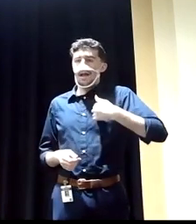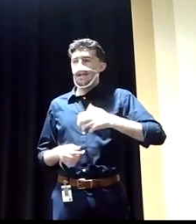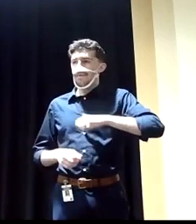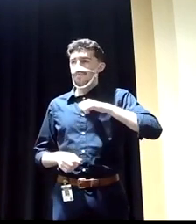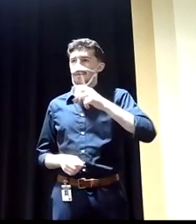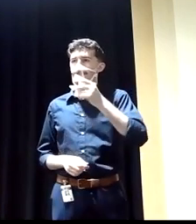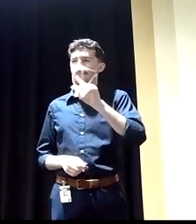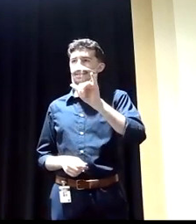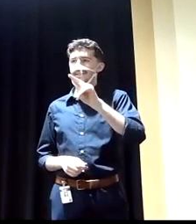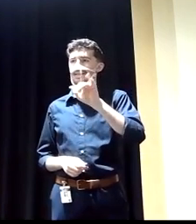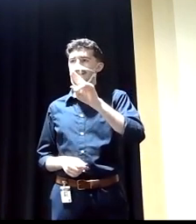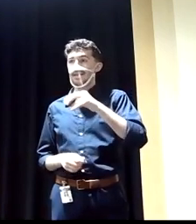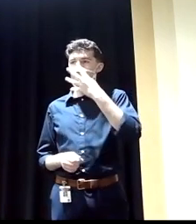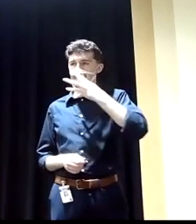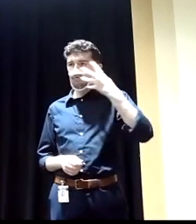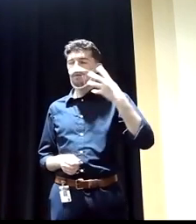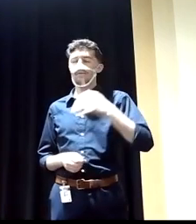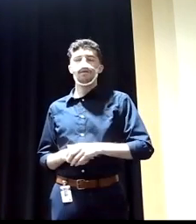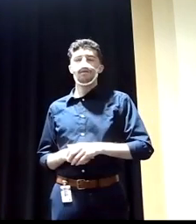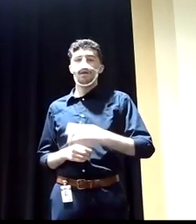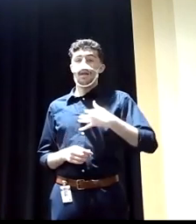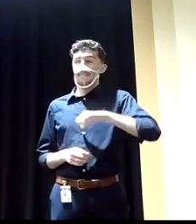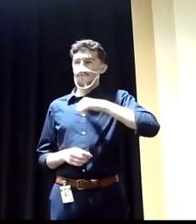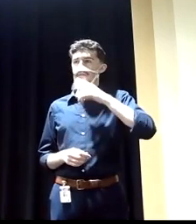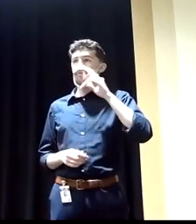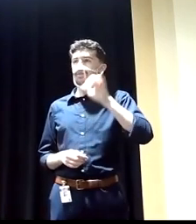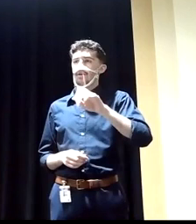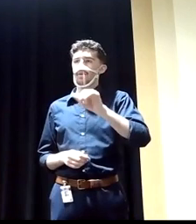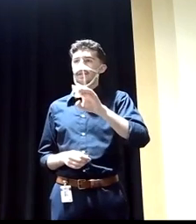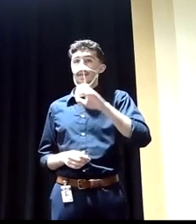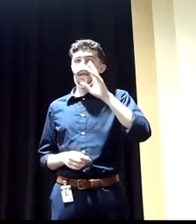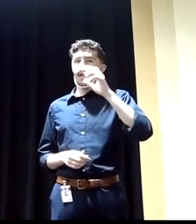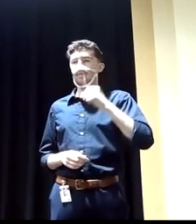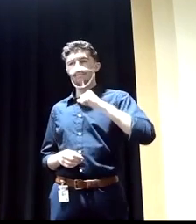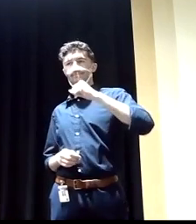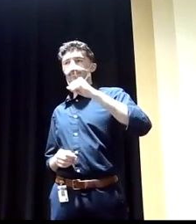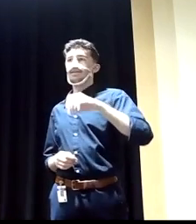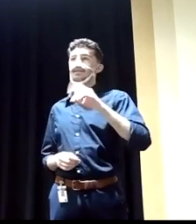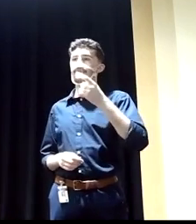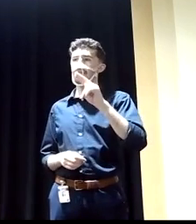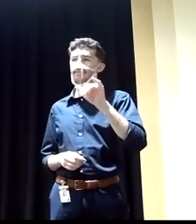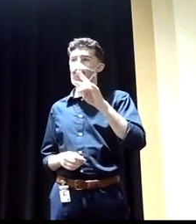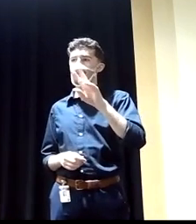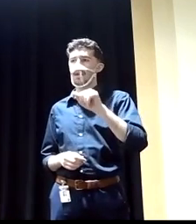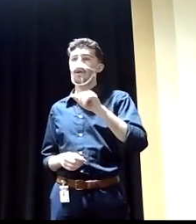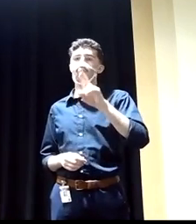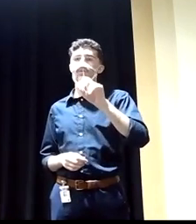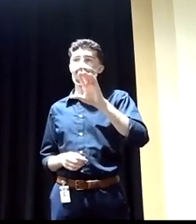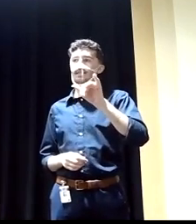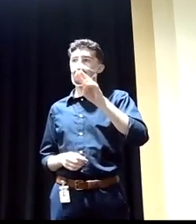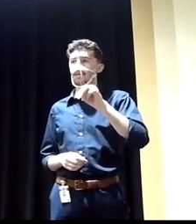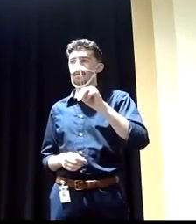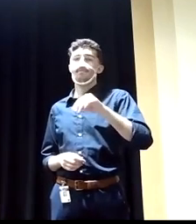stand up for Palestinian rights. I will stand up against Islamophobia and anti-Semitism, against racism, against